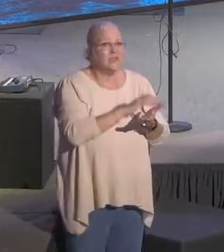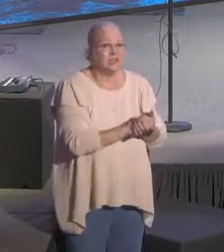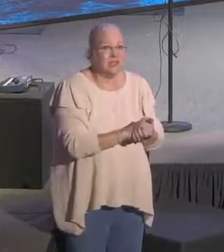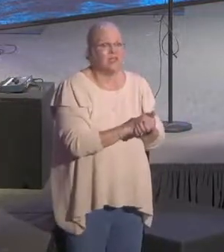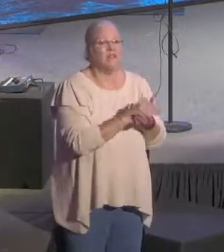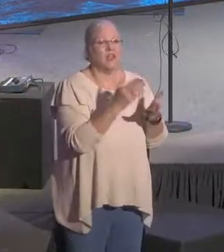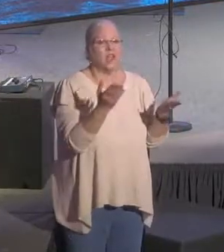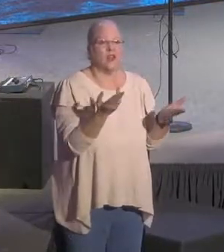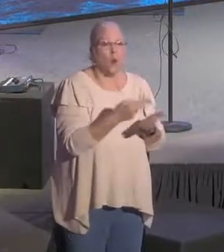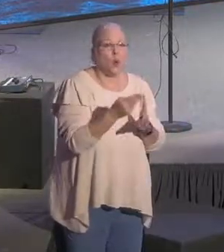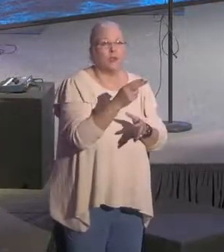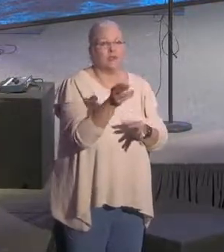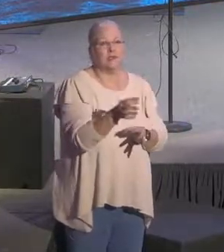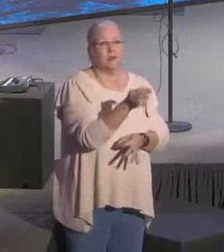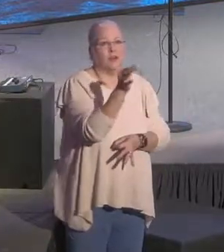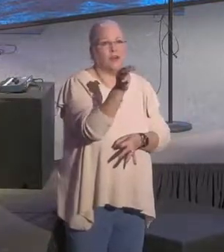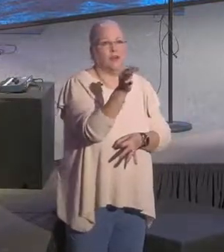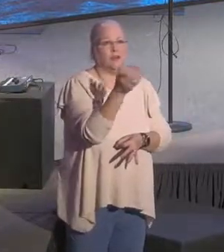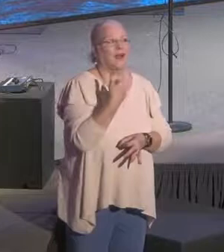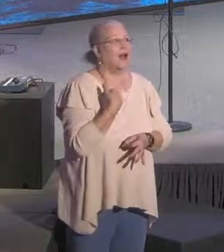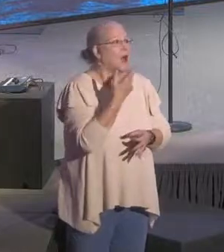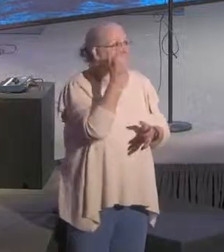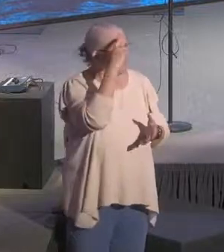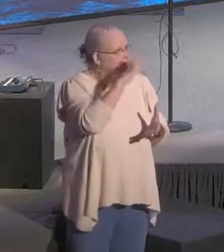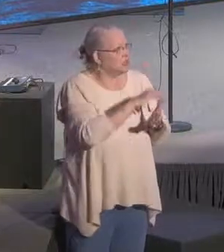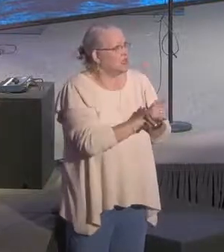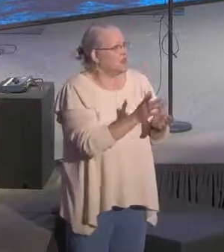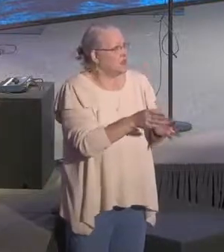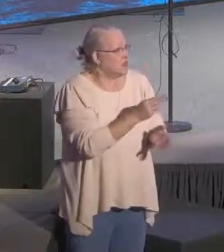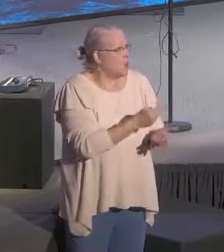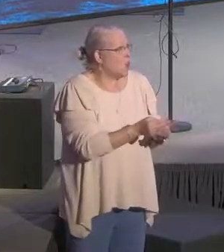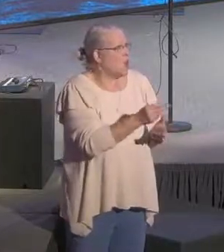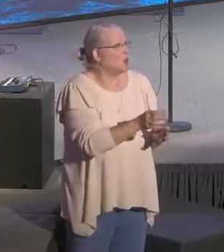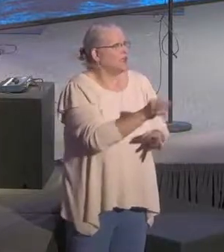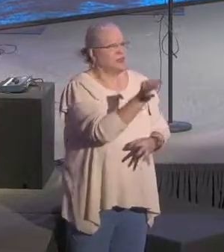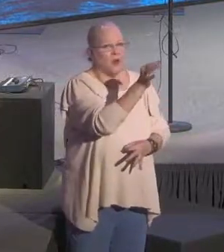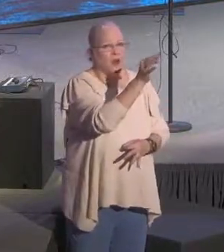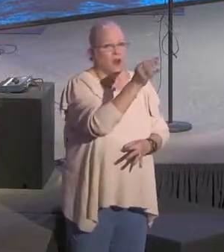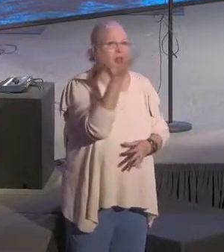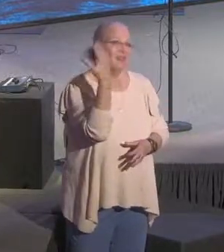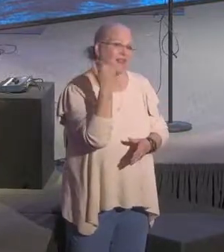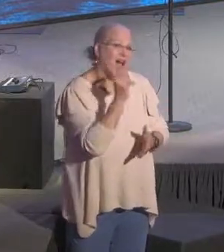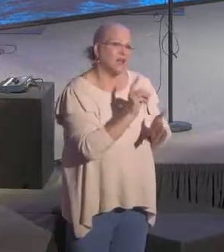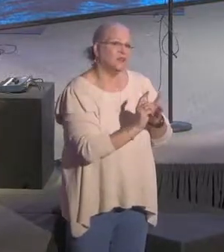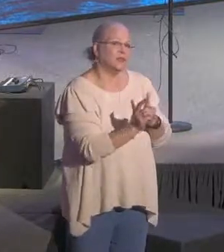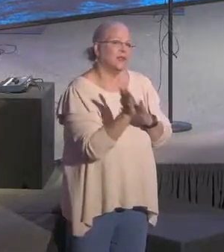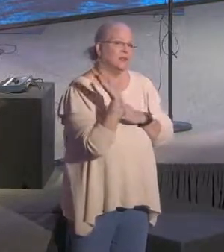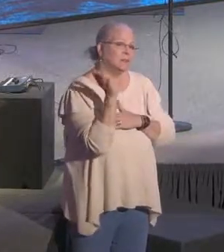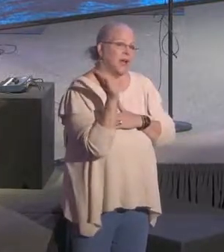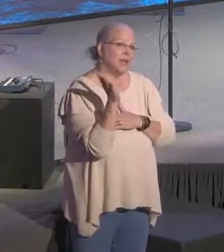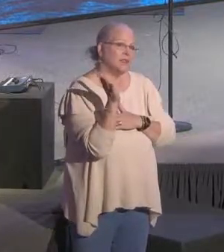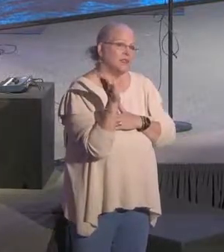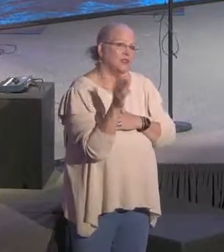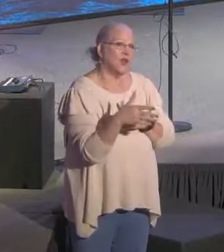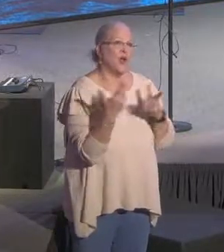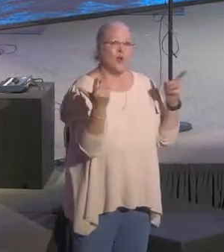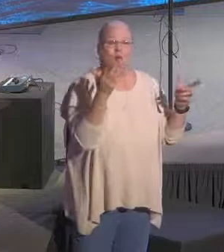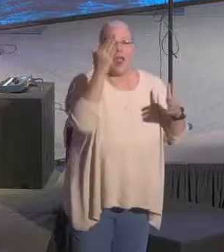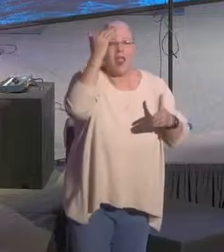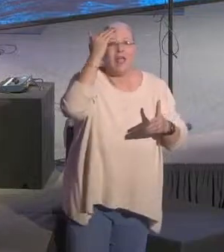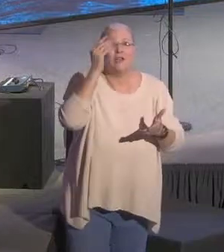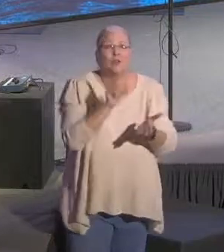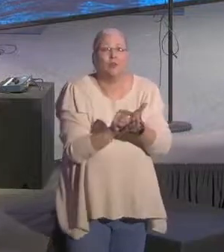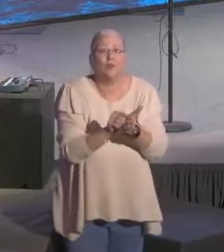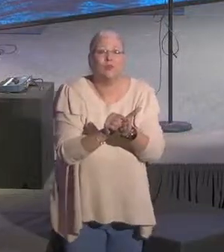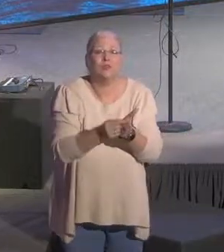Holy Spirit. Can we say that one more time? I believe in the Holy Spirit. That was last week's message. The great news that God is in